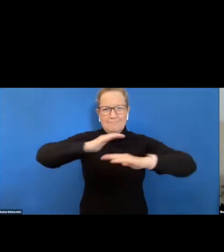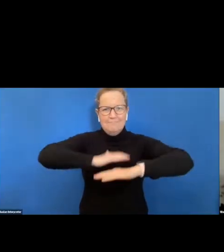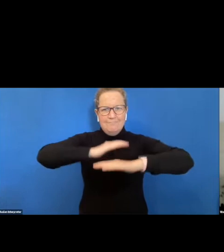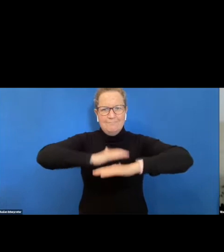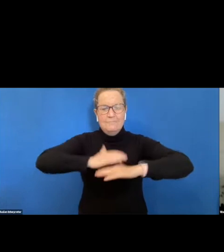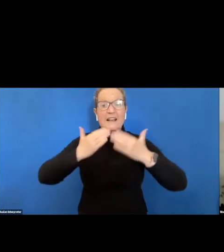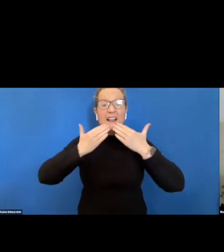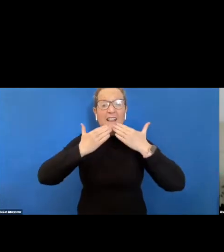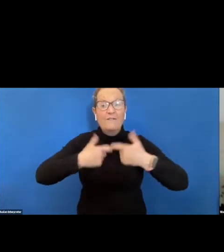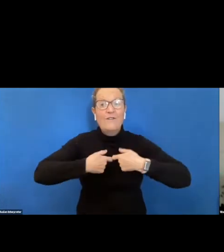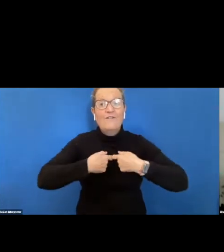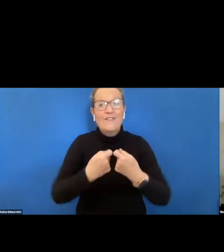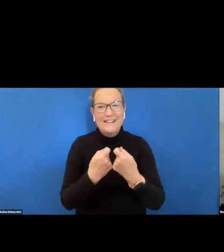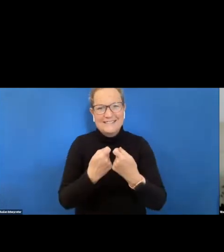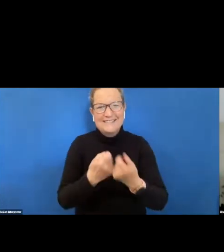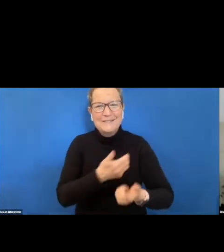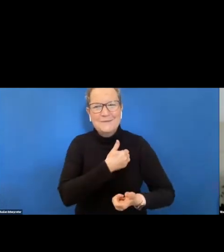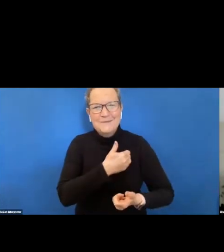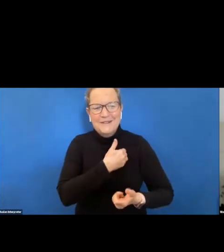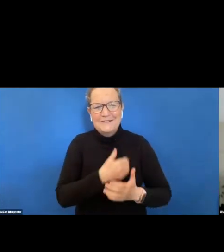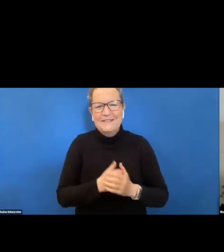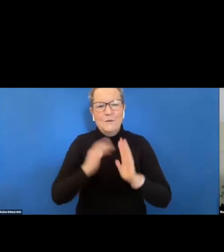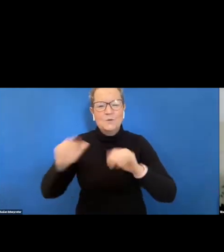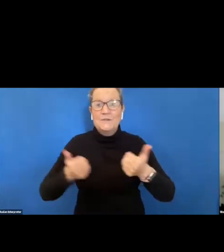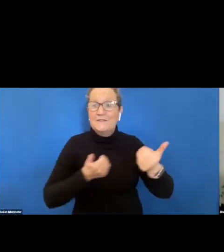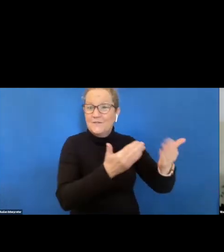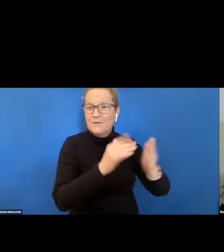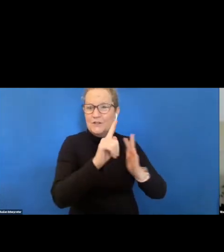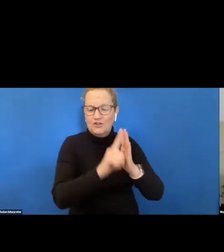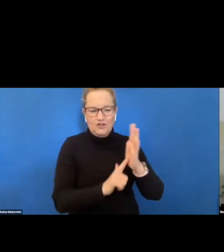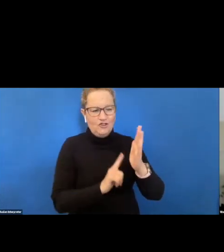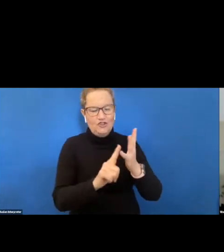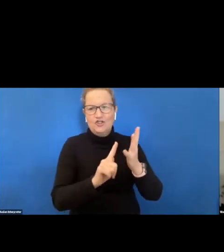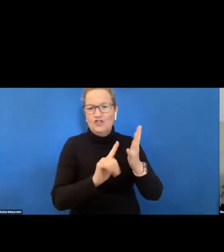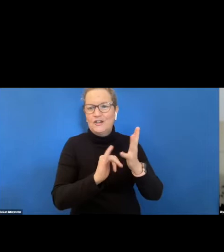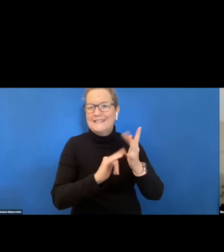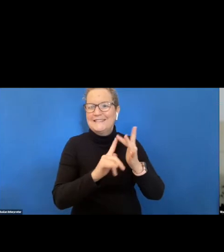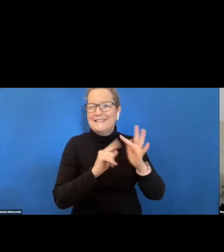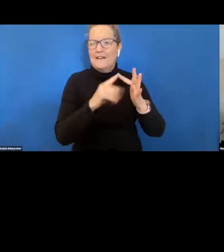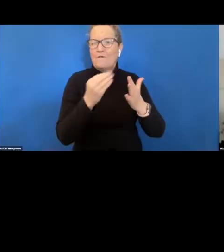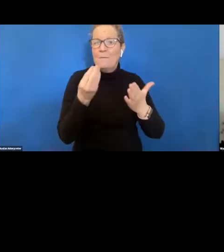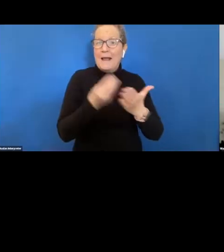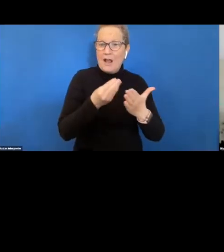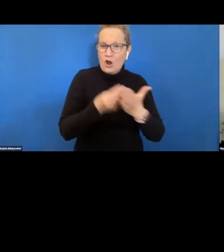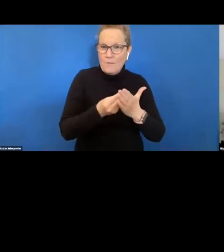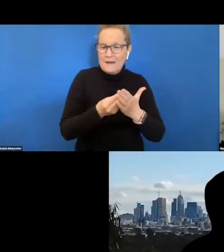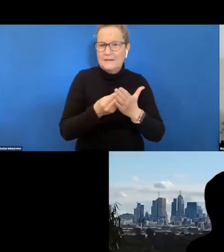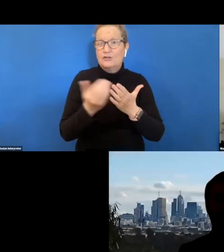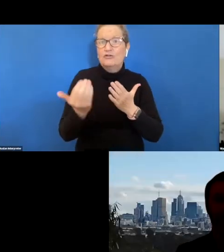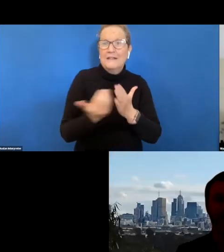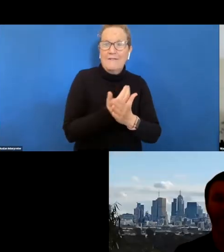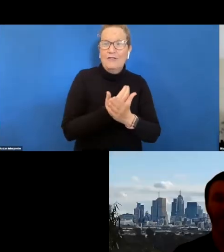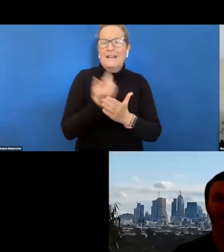much for having me here today i'd like to hand you over now to justin from economics recovery and